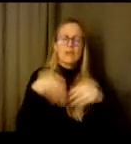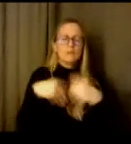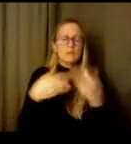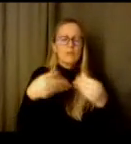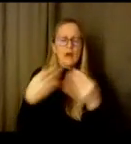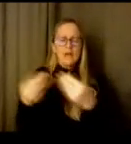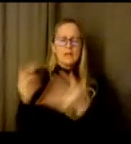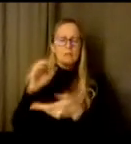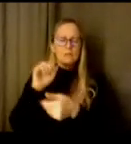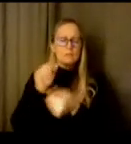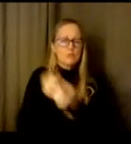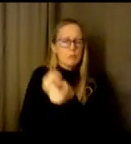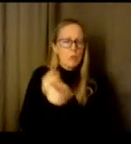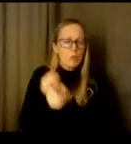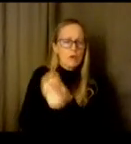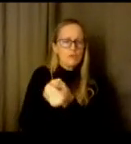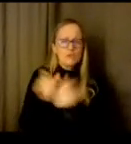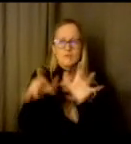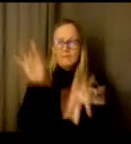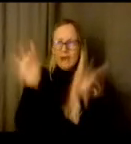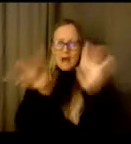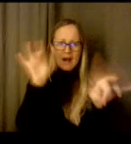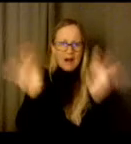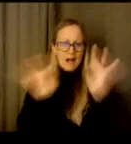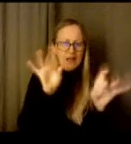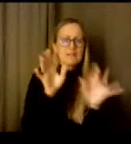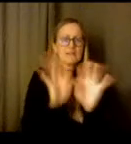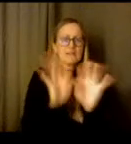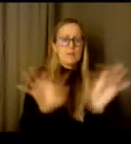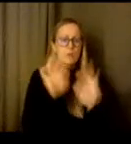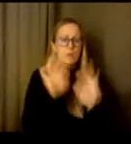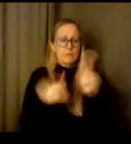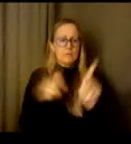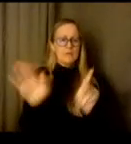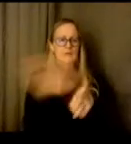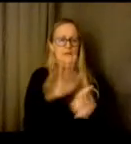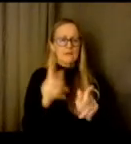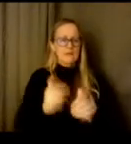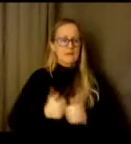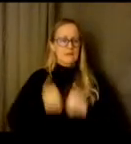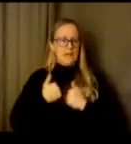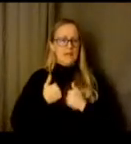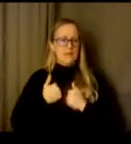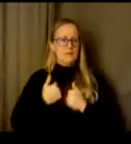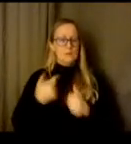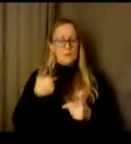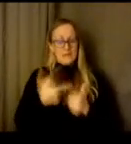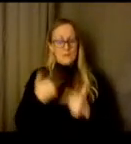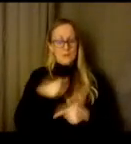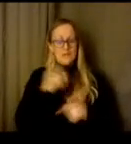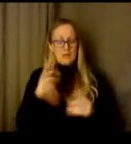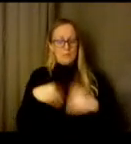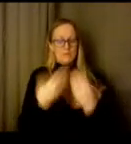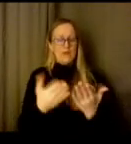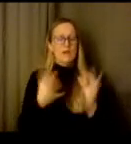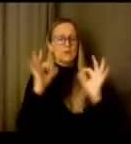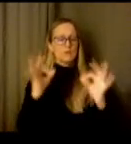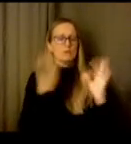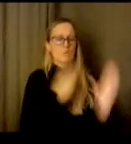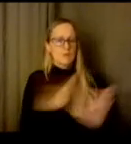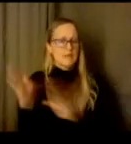with those key people in that family's life so that we can better support and provide a robust plan within the school.